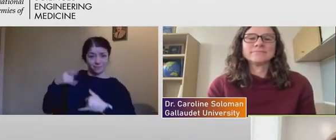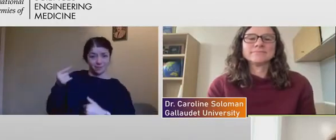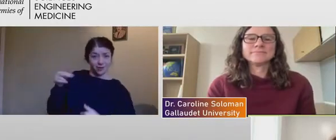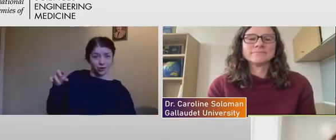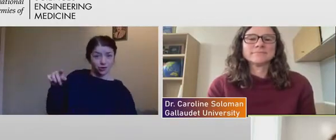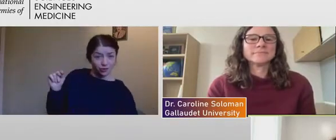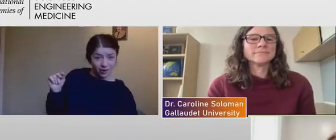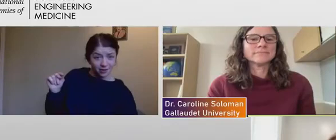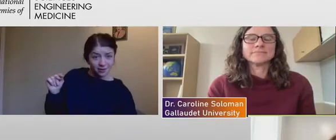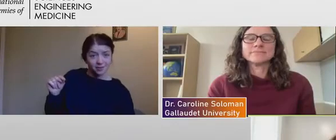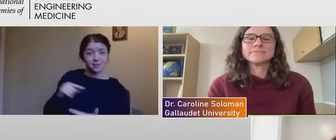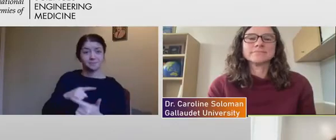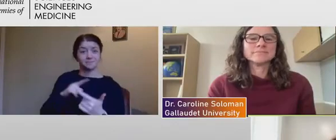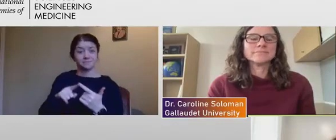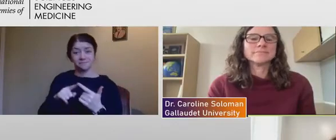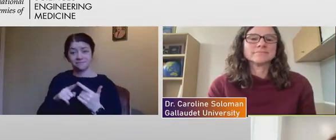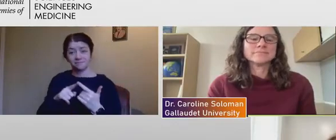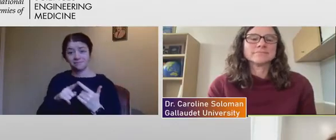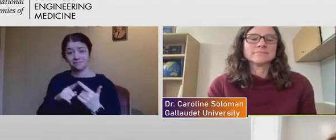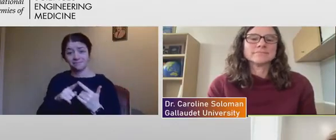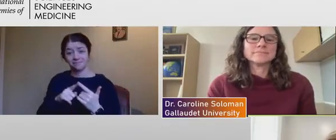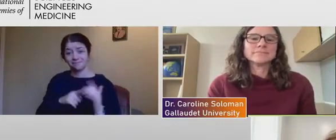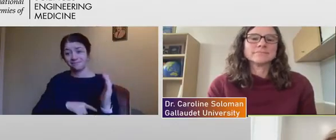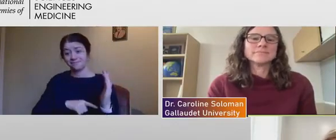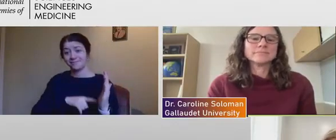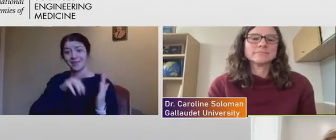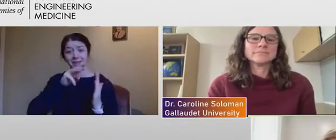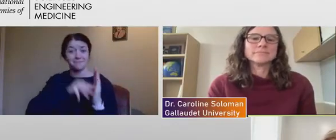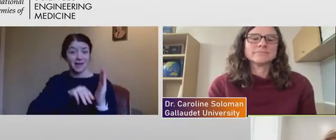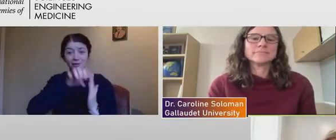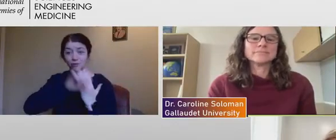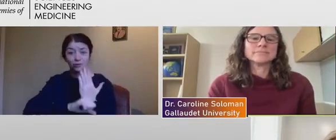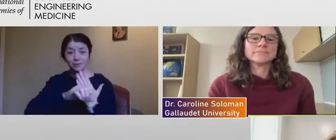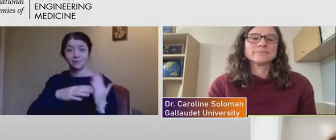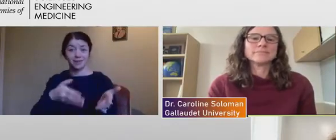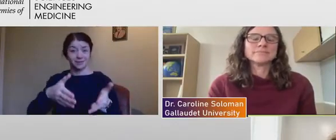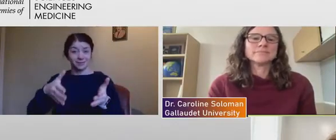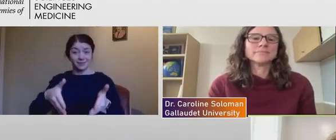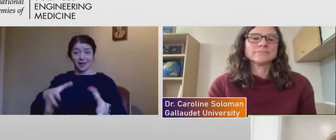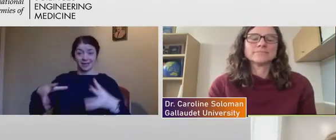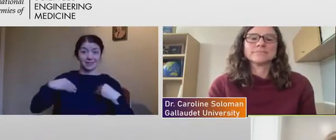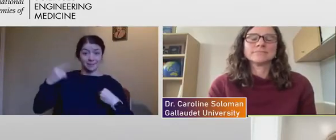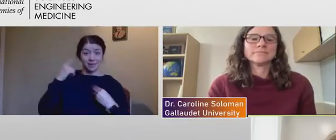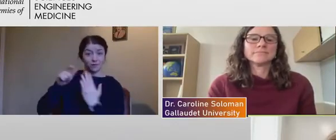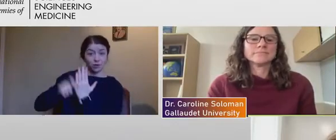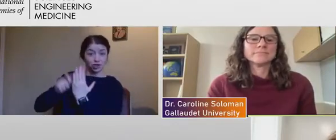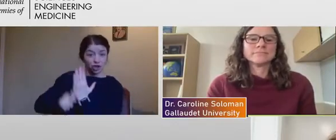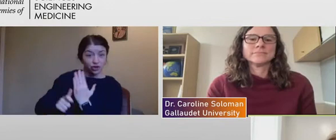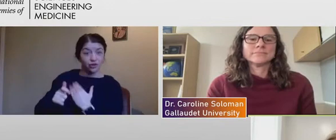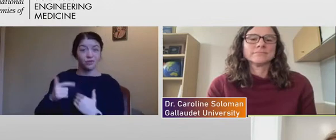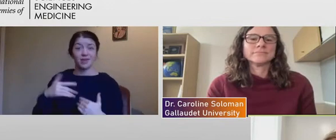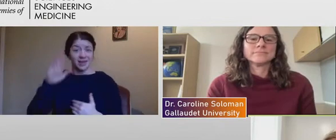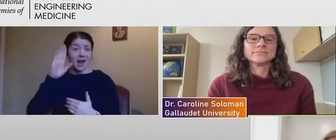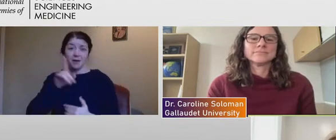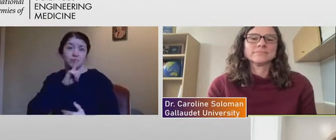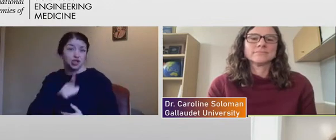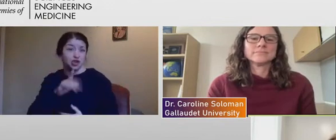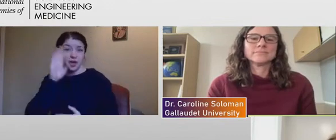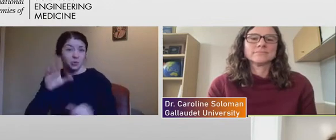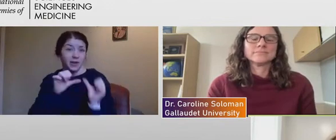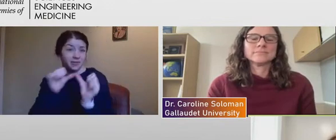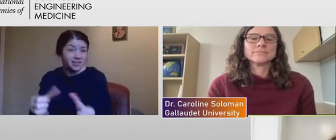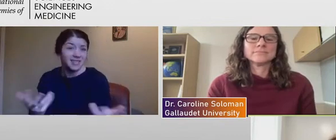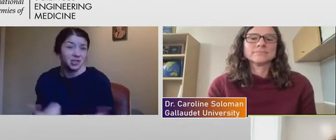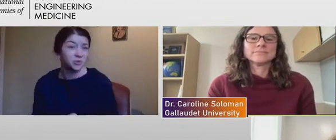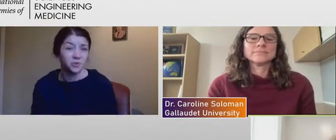from getting manuscripts accepted in journals, and I'm sure it will continue. And, you know, certainly